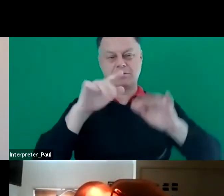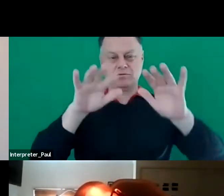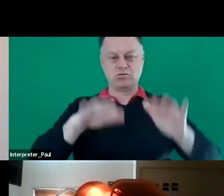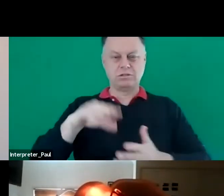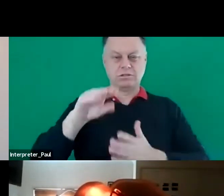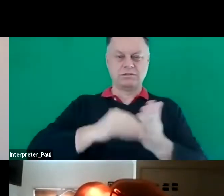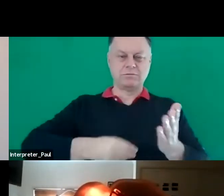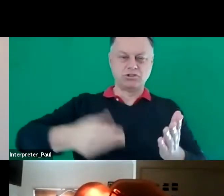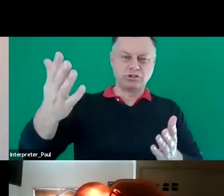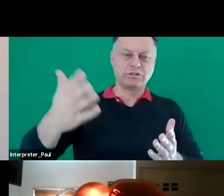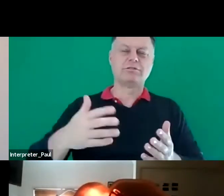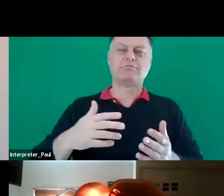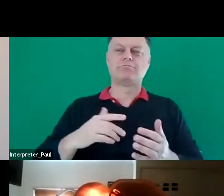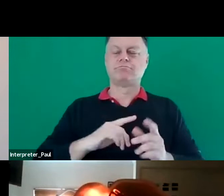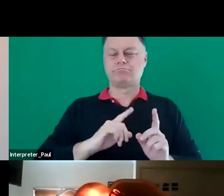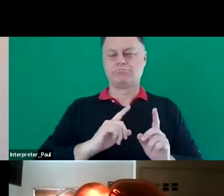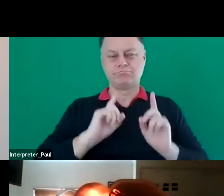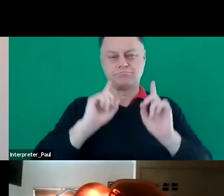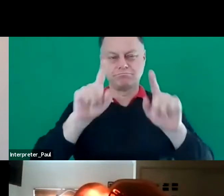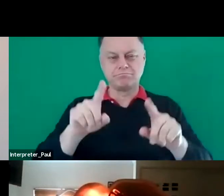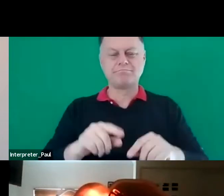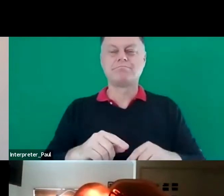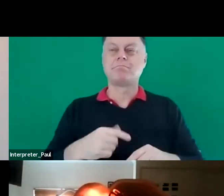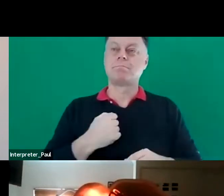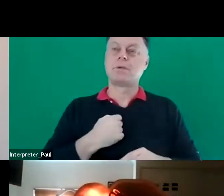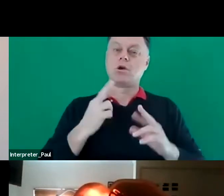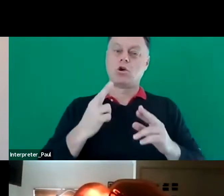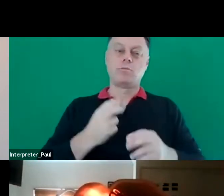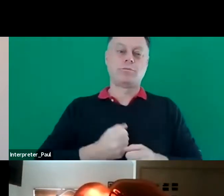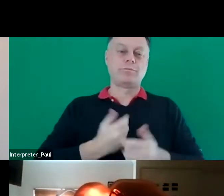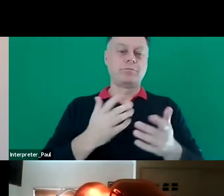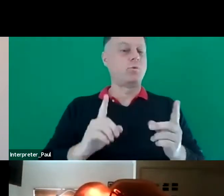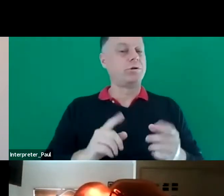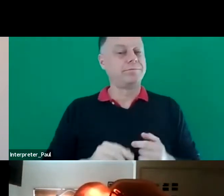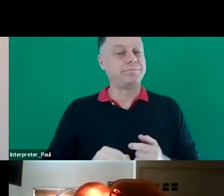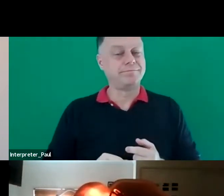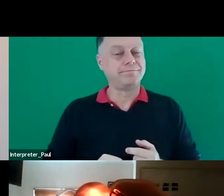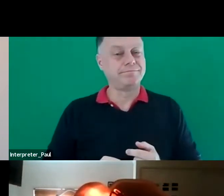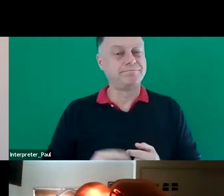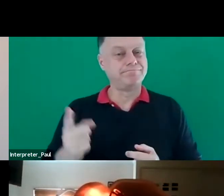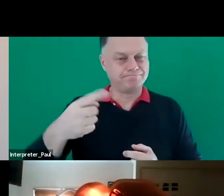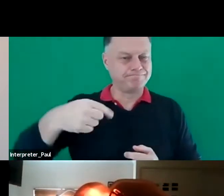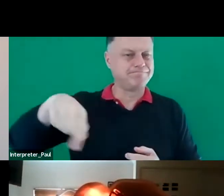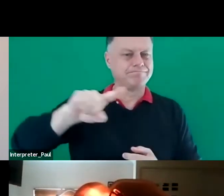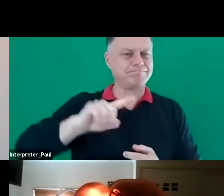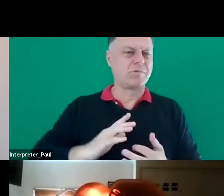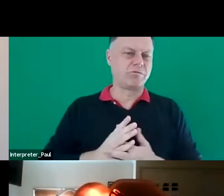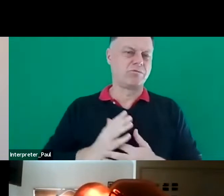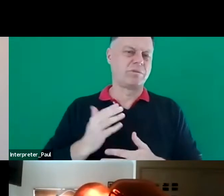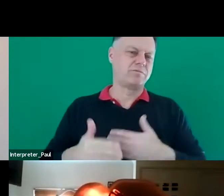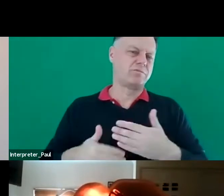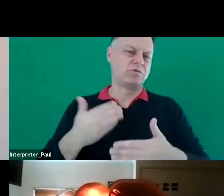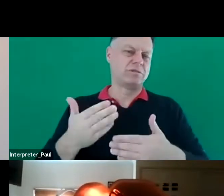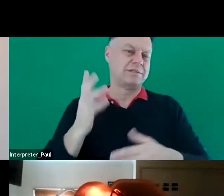to the commission and express the hope that, that though you have been through that process, particularly